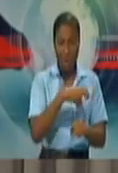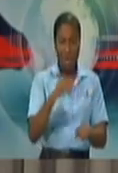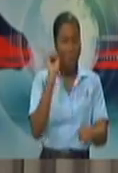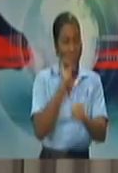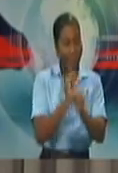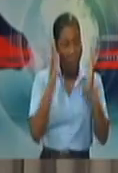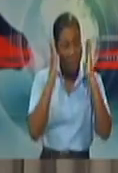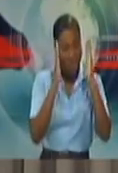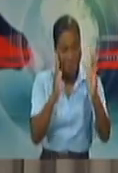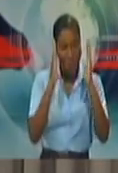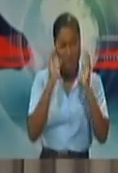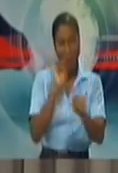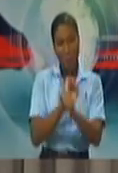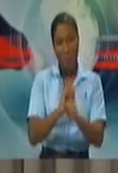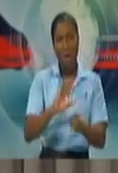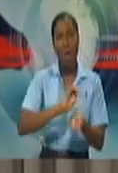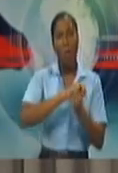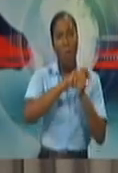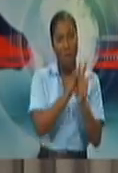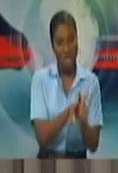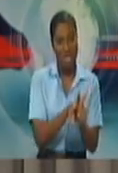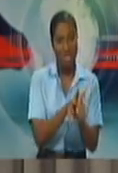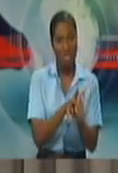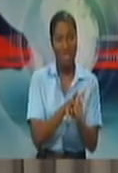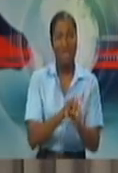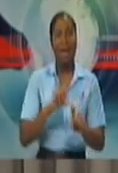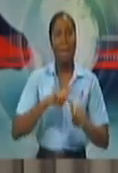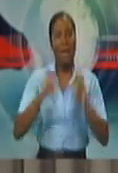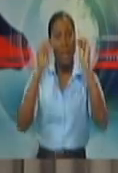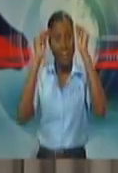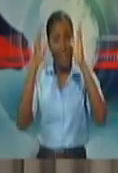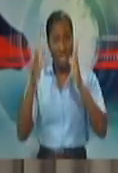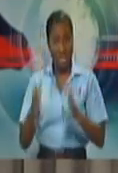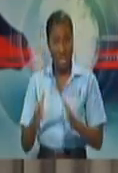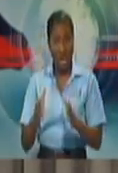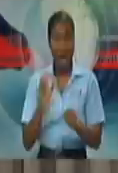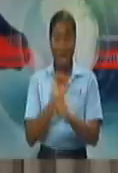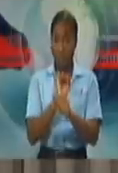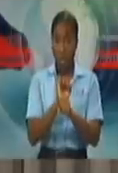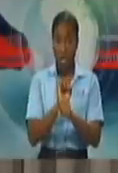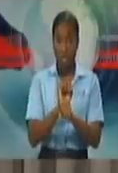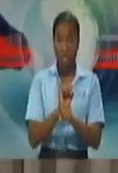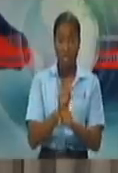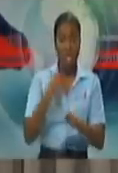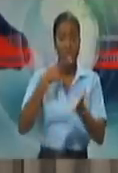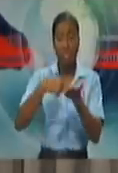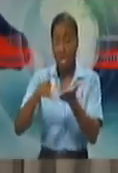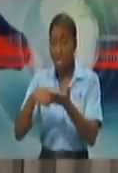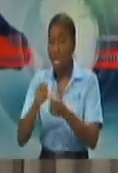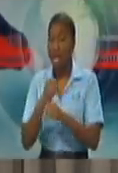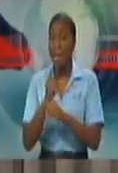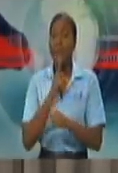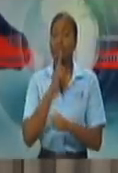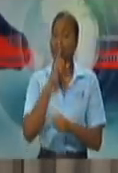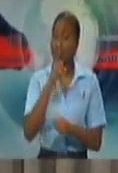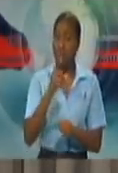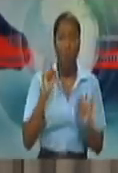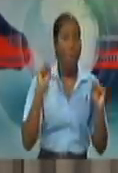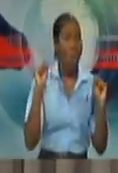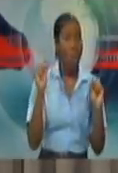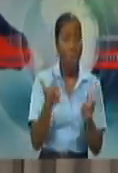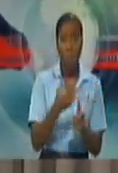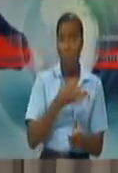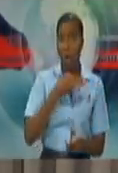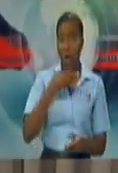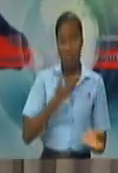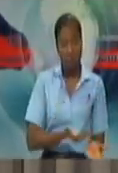The Minister got on and made sure that that particular weekend that the port was functioning and functioning efficiently it did. So that all goods were